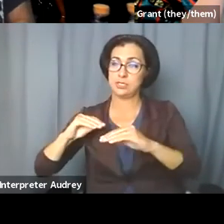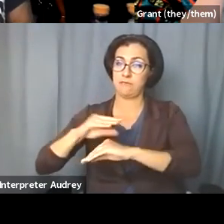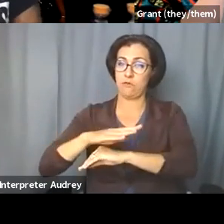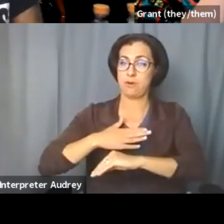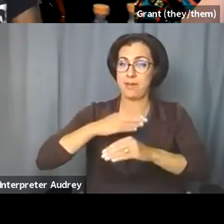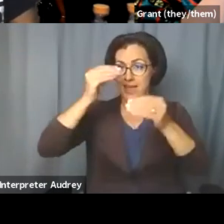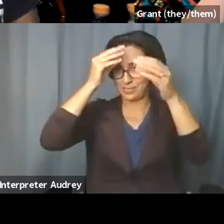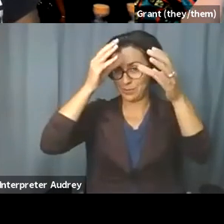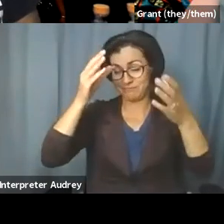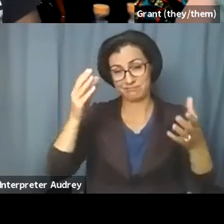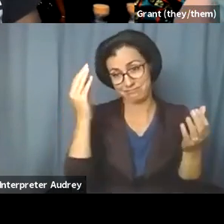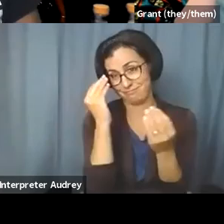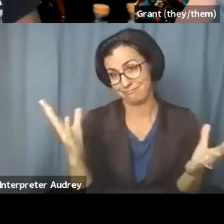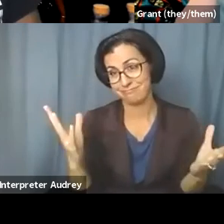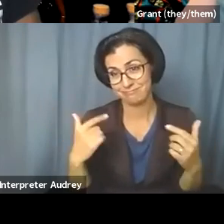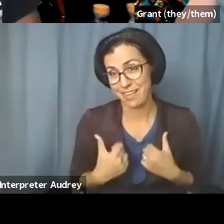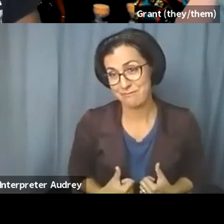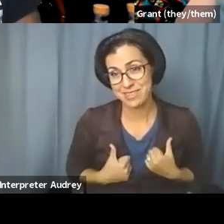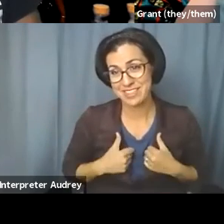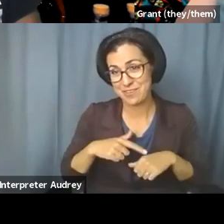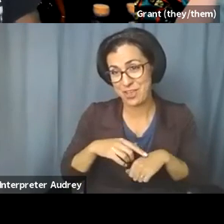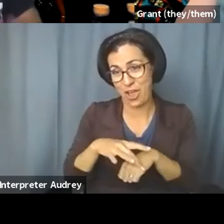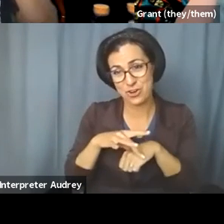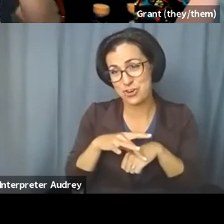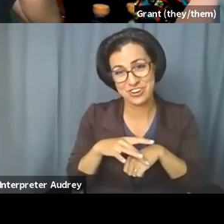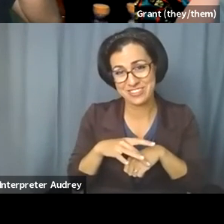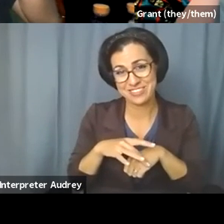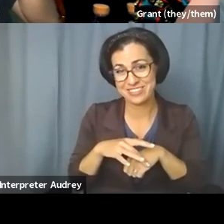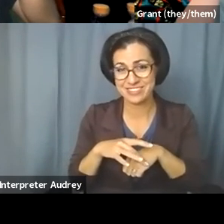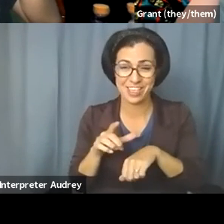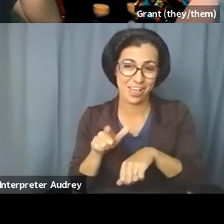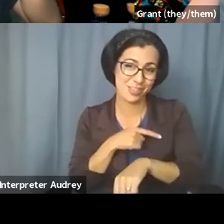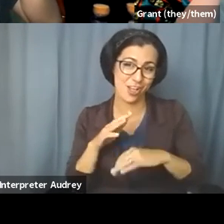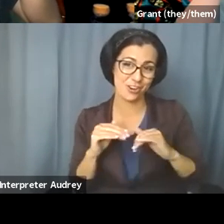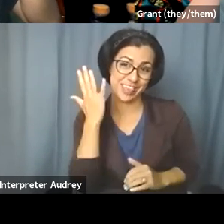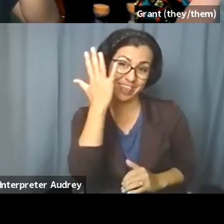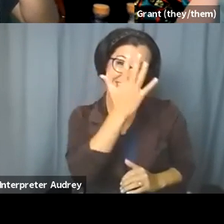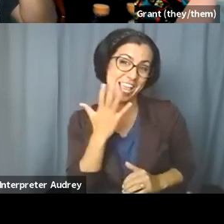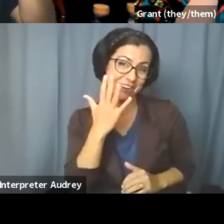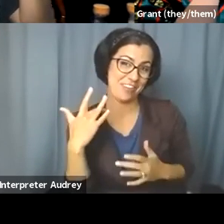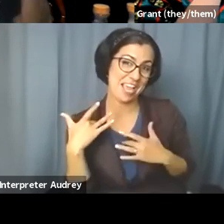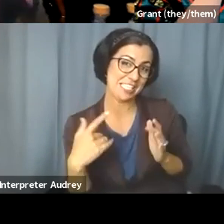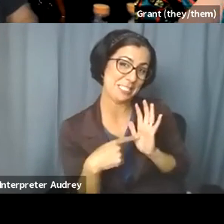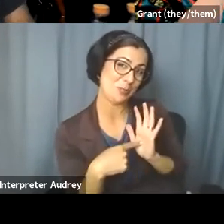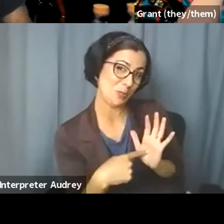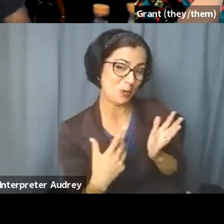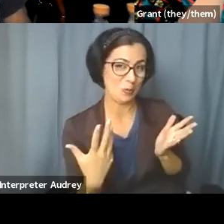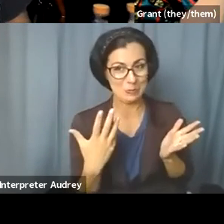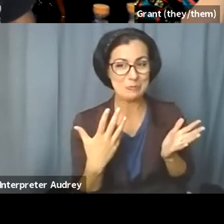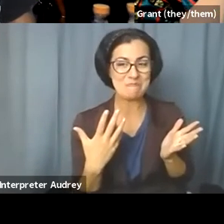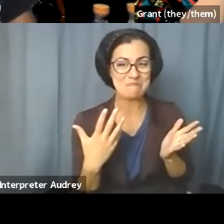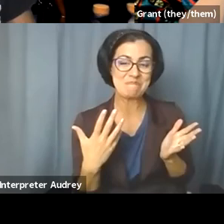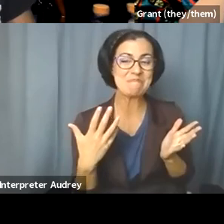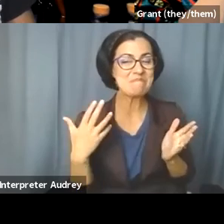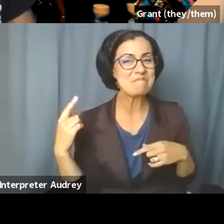'all, um, I've been on this planet for, um, uh, a longer time than this pretty face, uh, generally lets folks know, um, I've been here a